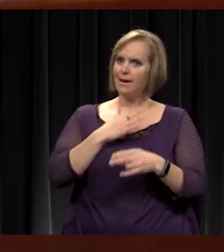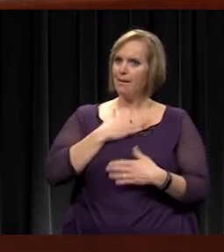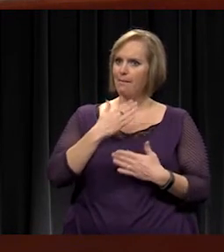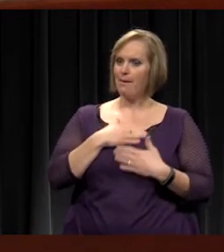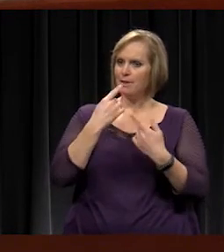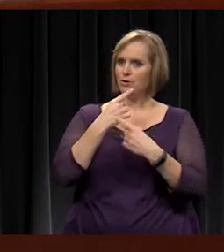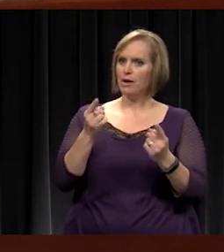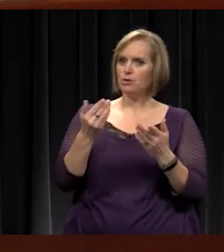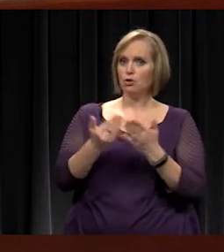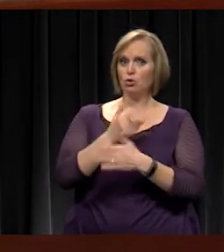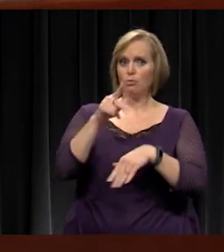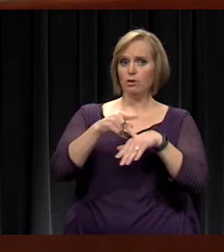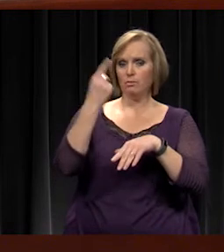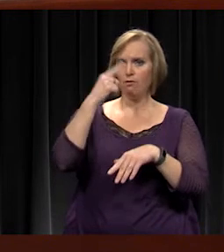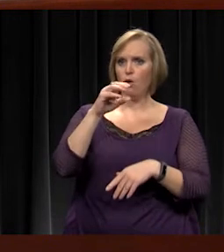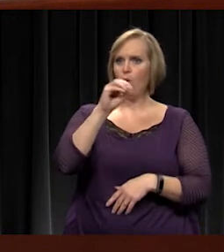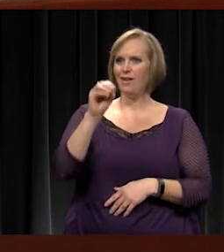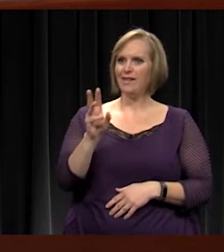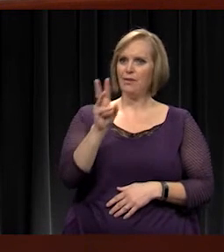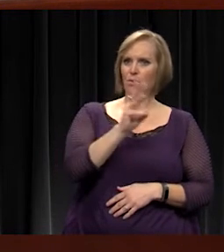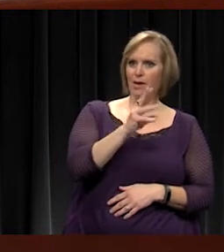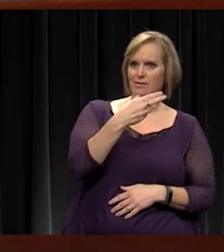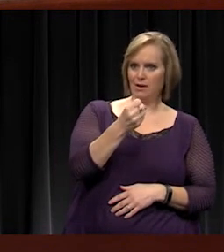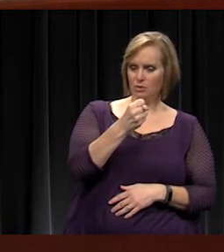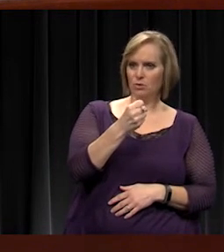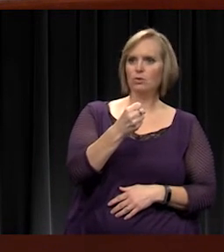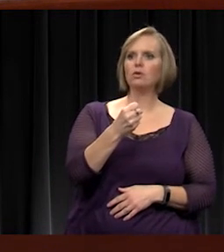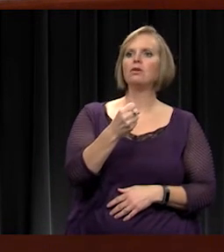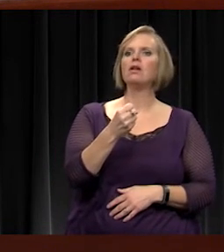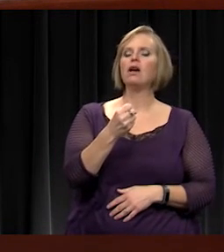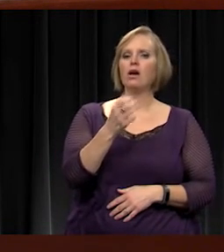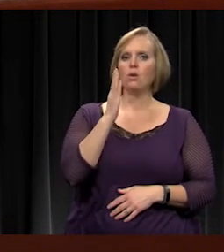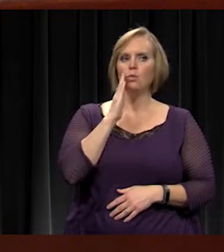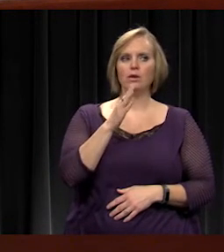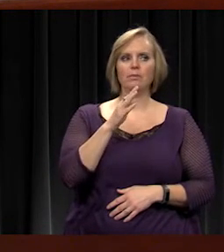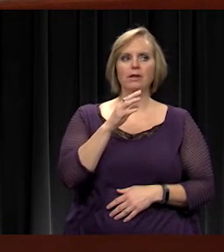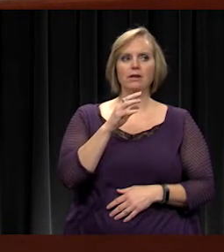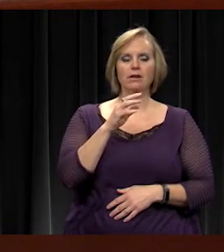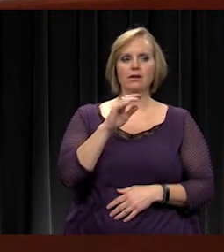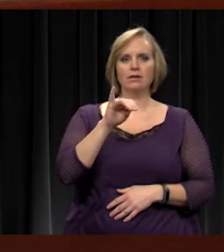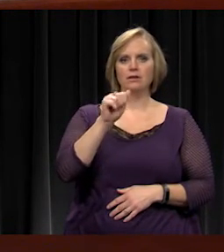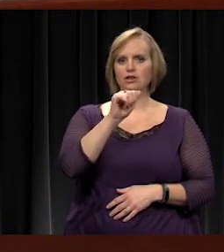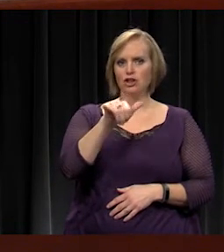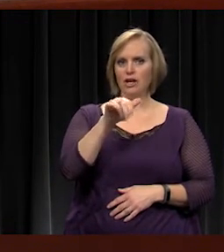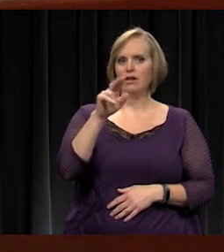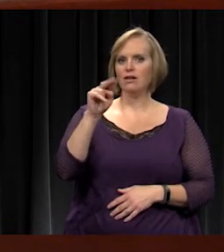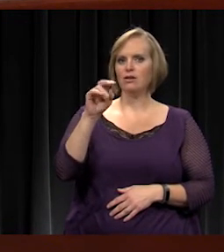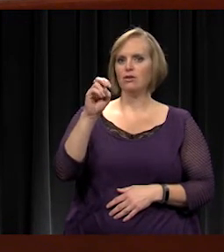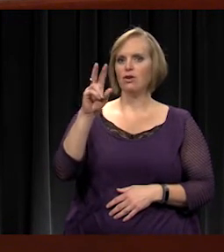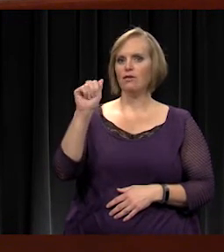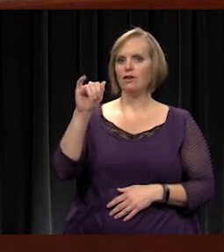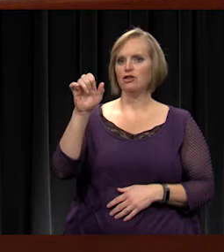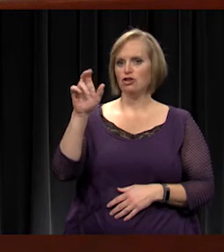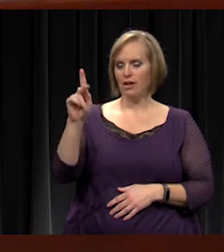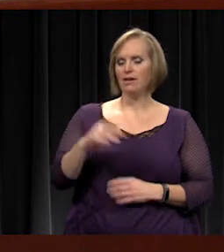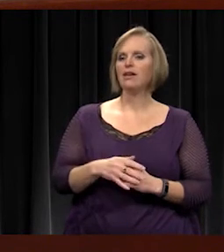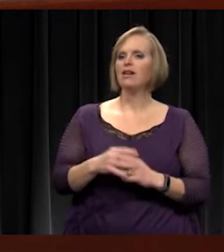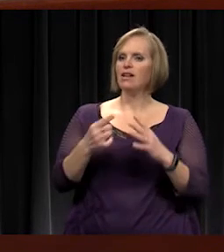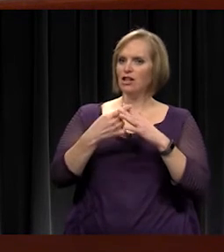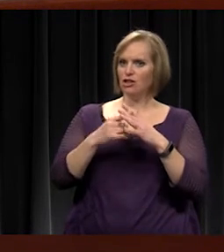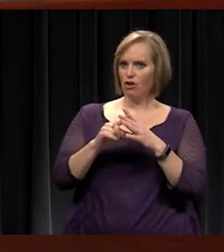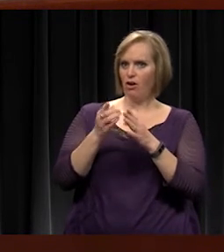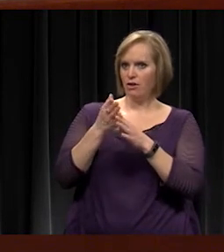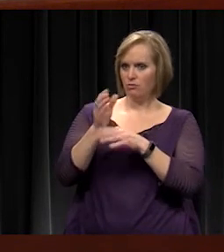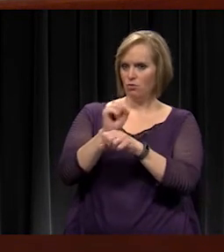announce our new principal for Olathe West. Olathe West principal will be Jay Novacek. Jay started his career in our